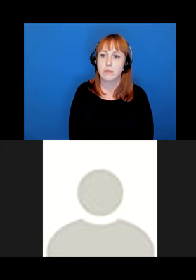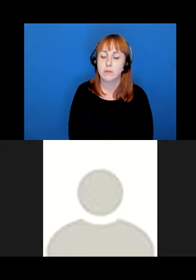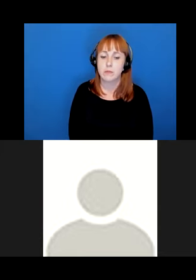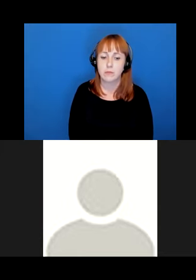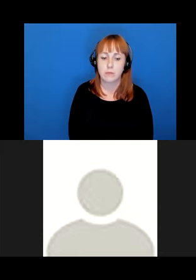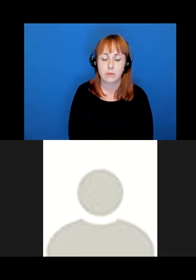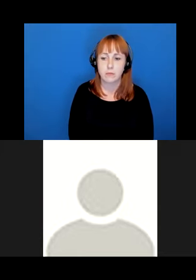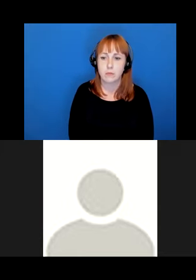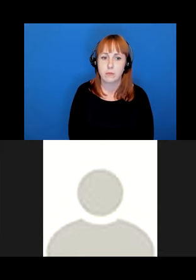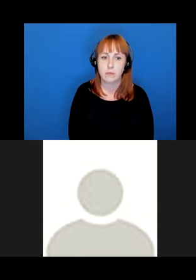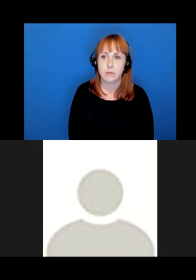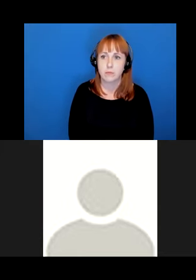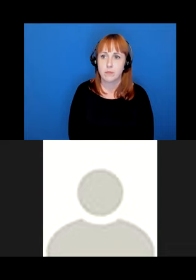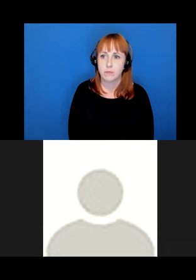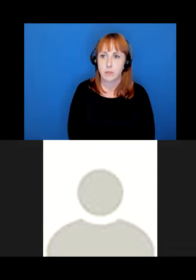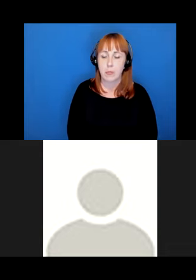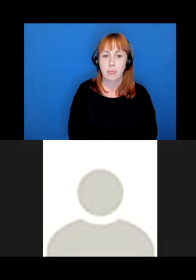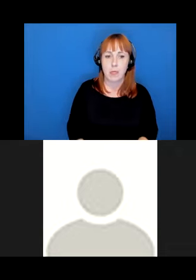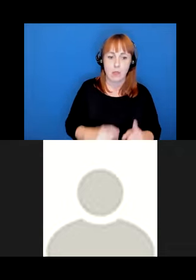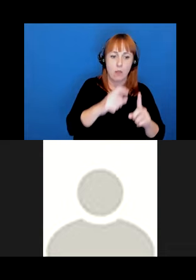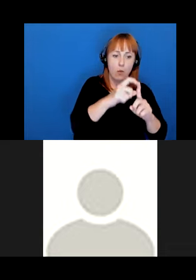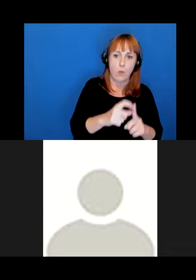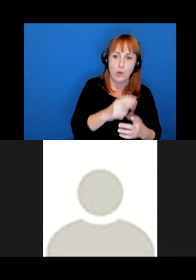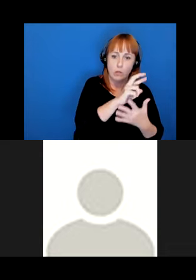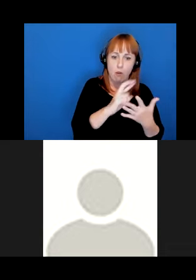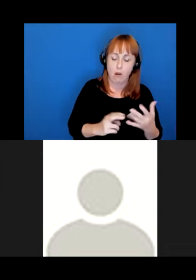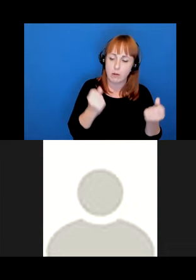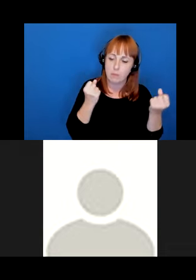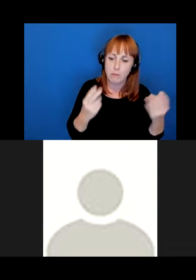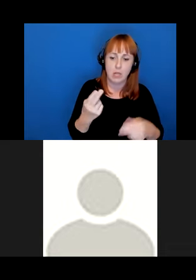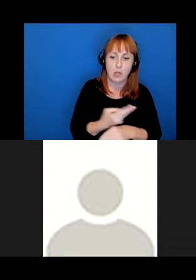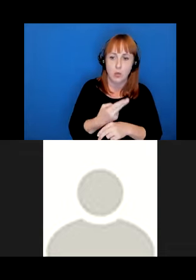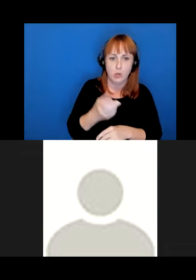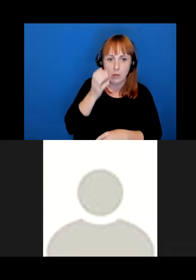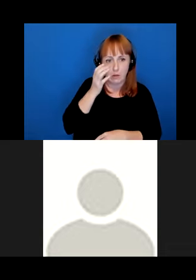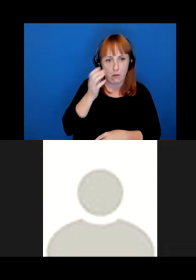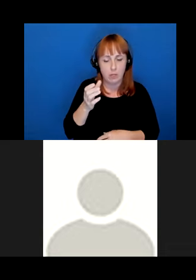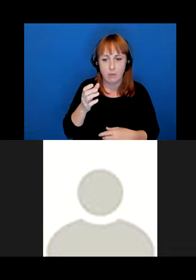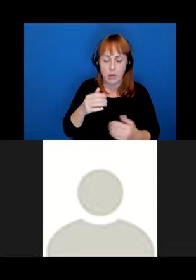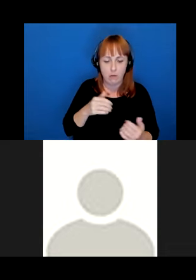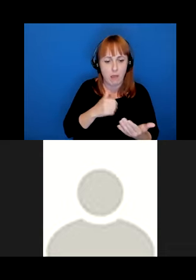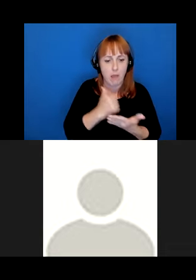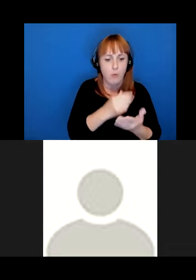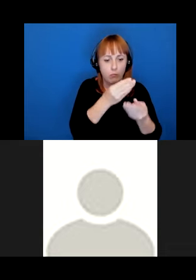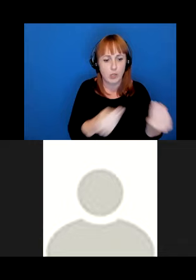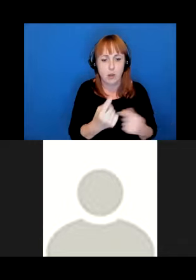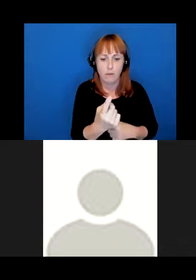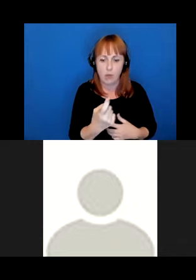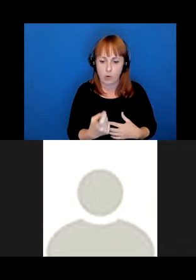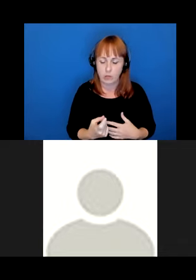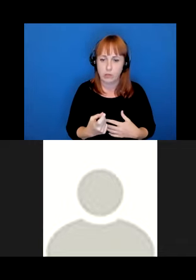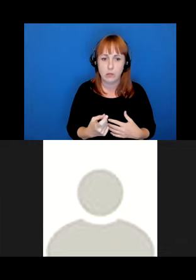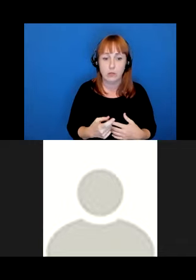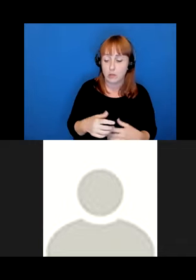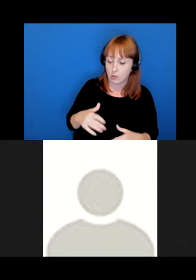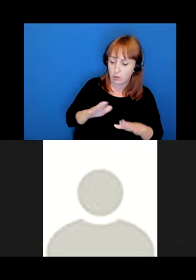Several R word concepts are useful for understanding the details that inform the general questions I just posed. For instance, the children feel that